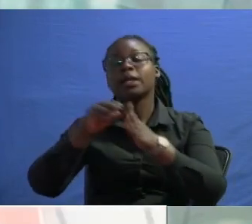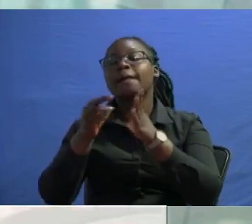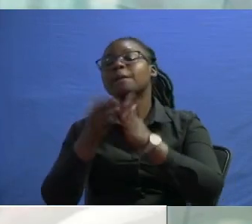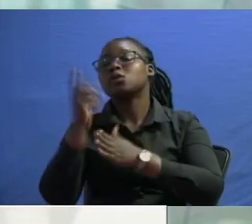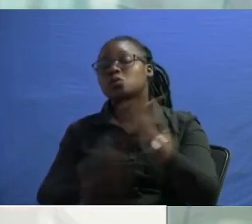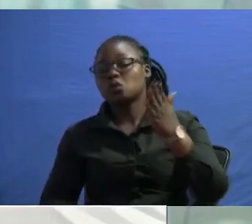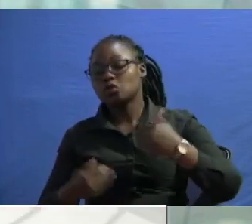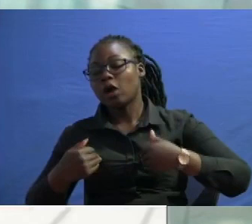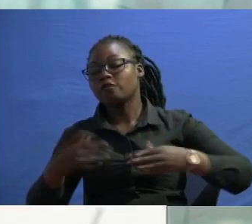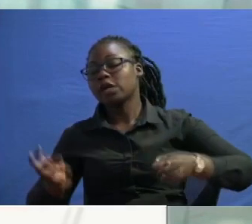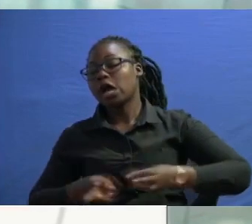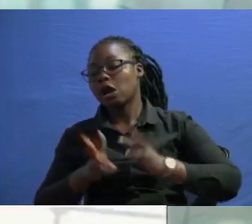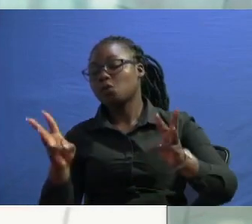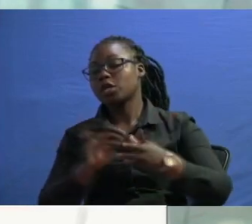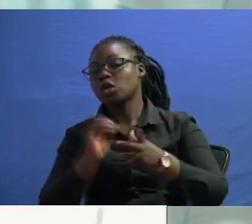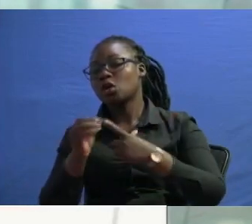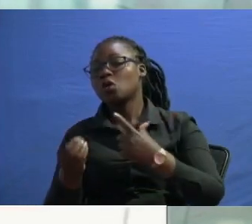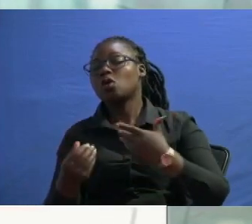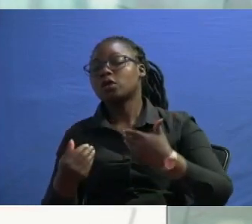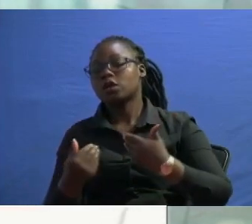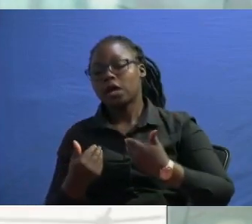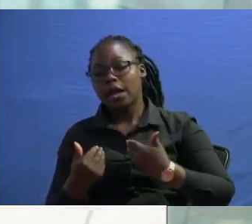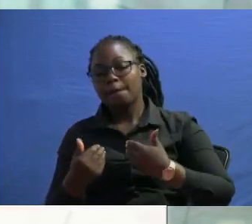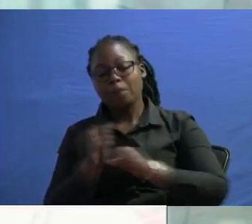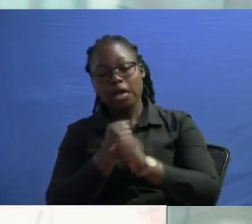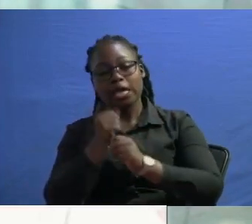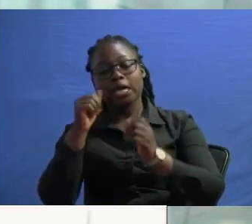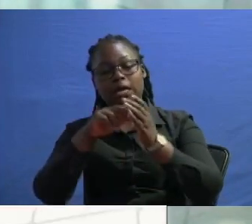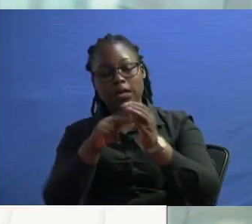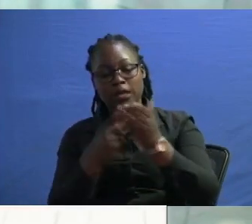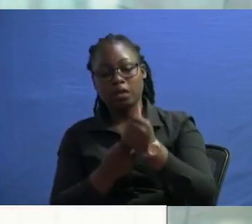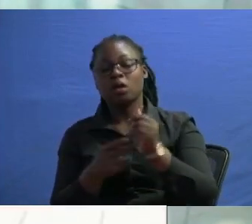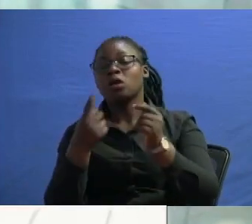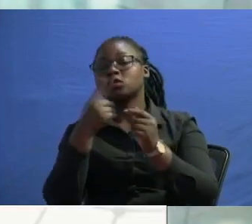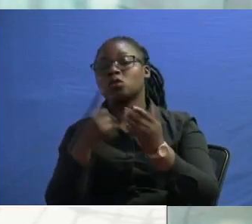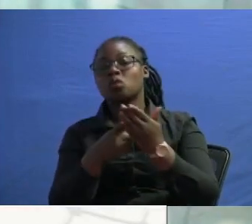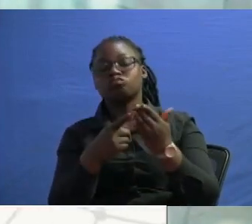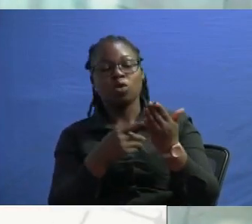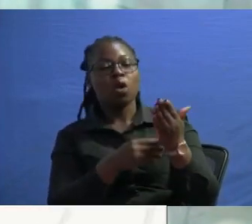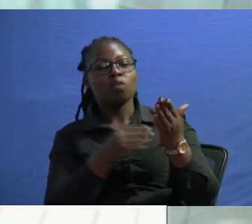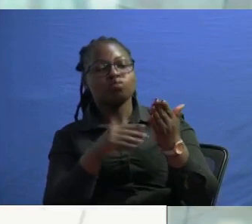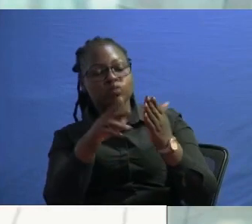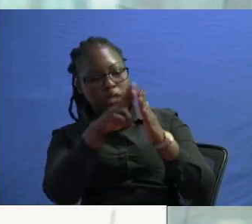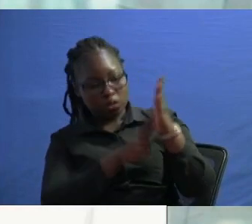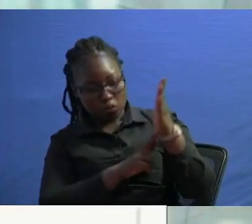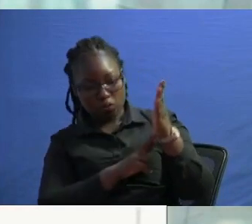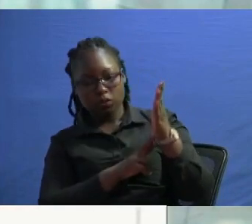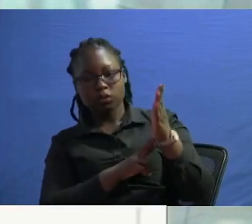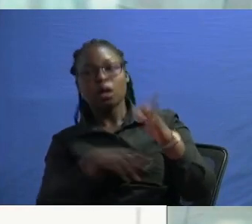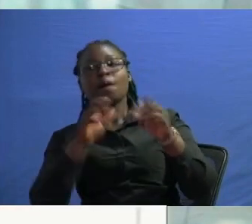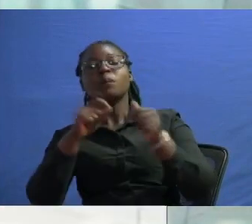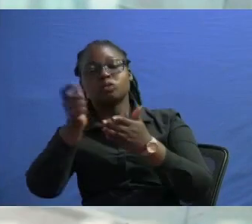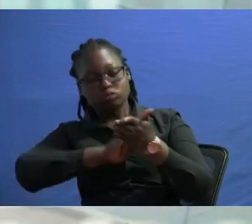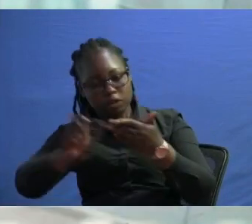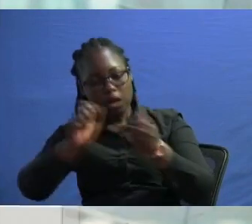are getting away or you are setting aside that contract therefore the terms in that contract must be rescinded by the